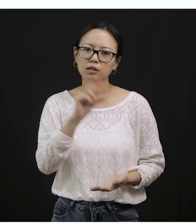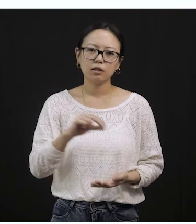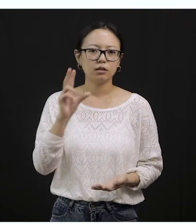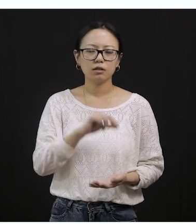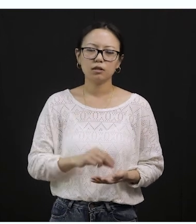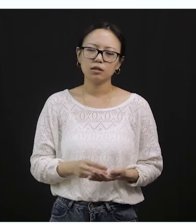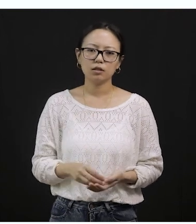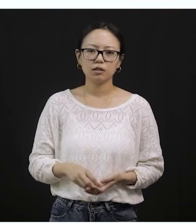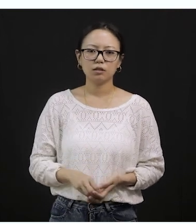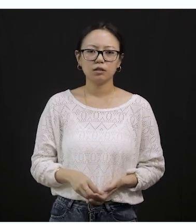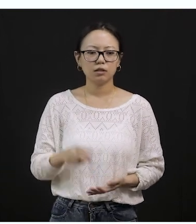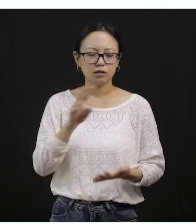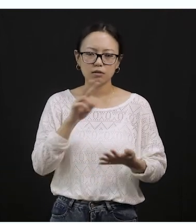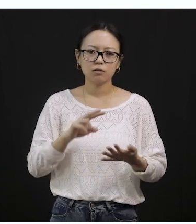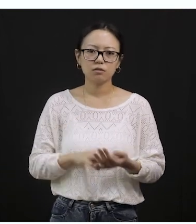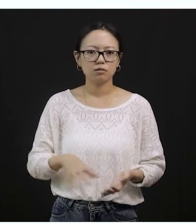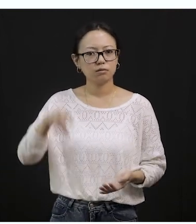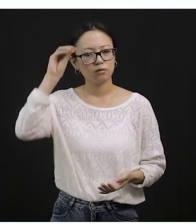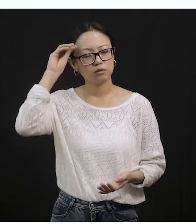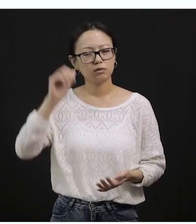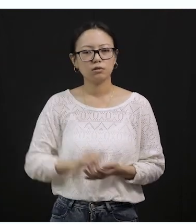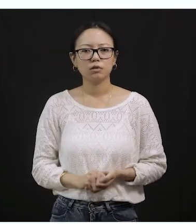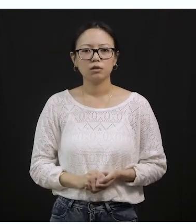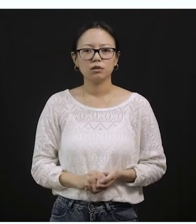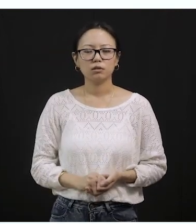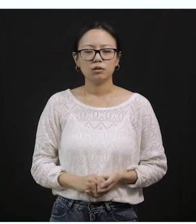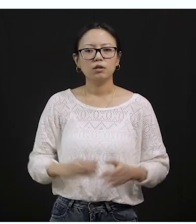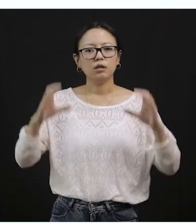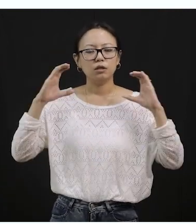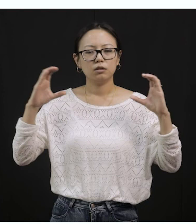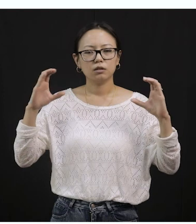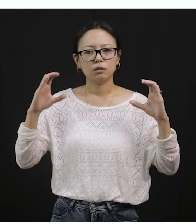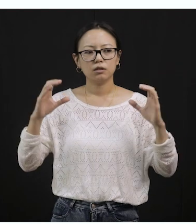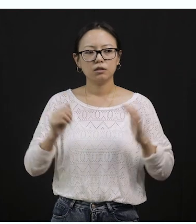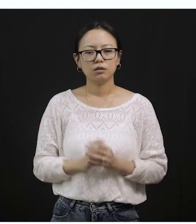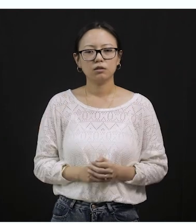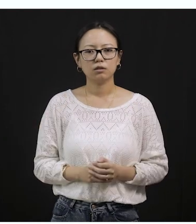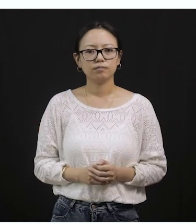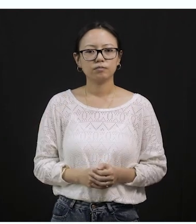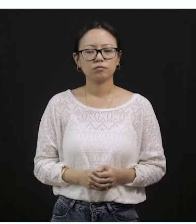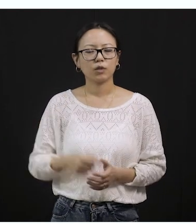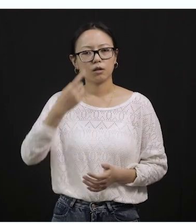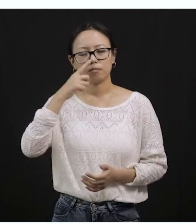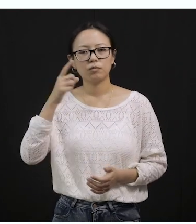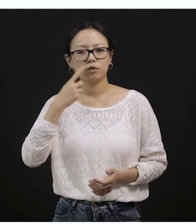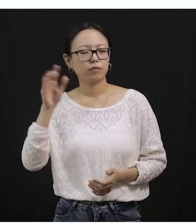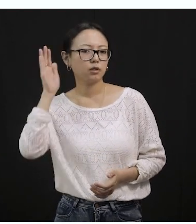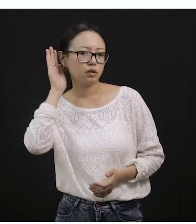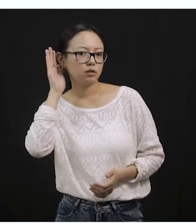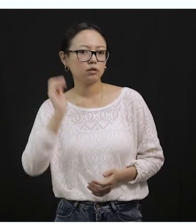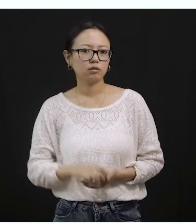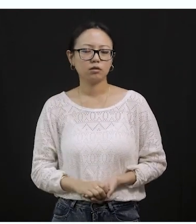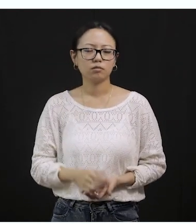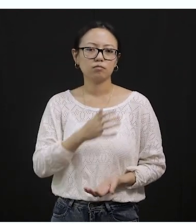use of it. Is that clear? Okay? So until then, you please take care of yourself, listen to your parents, and be a good